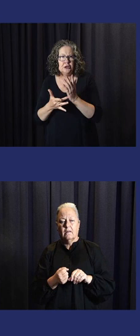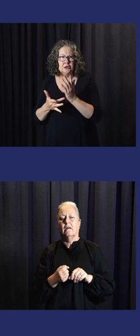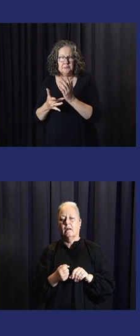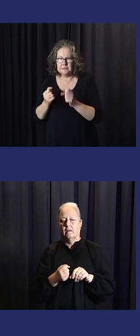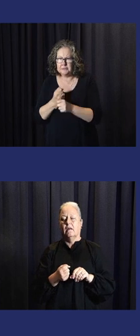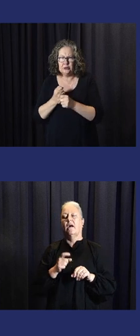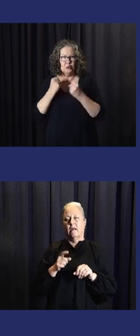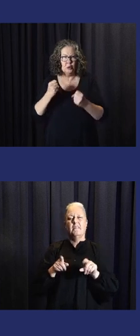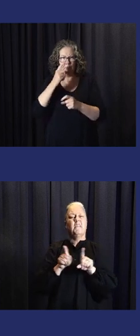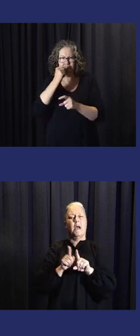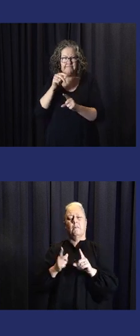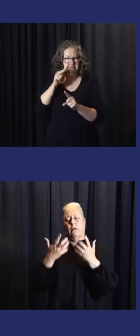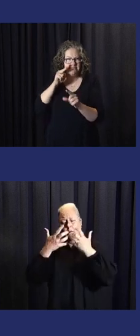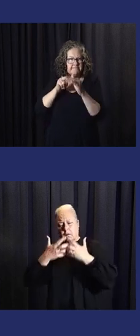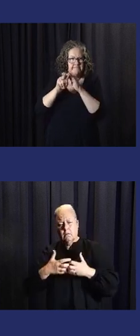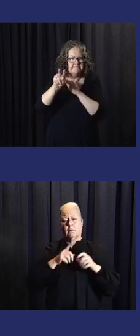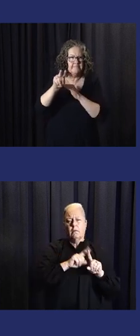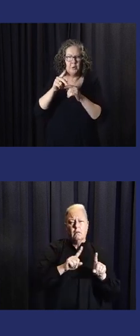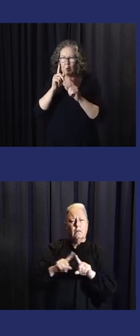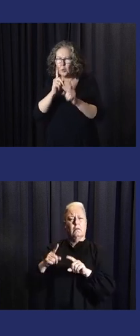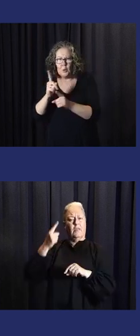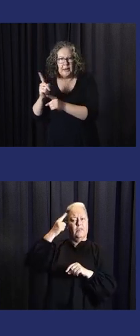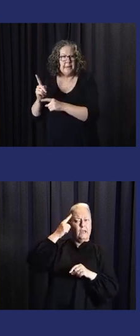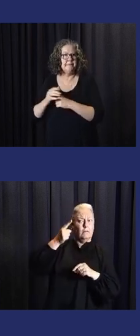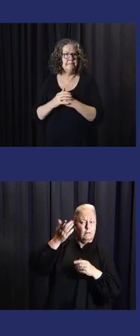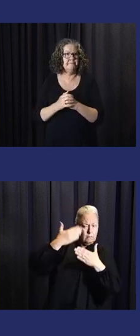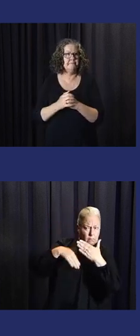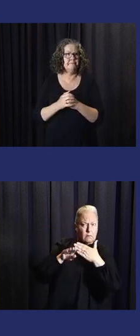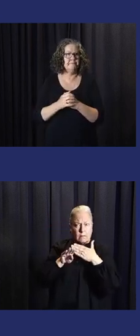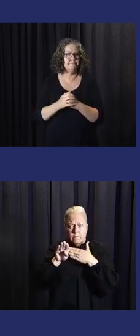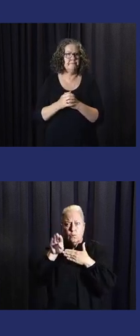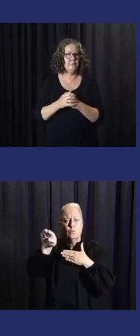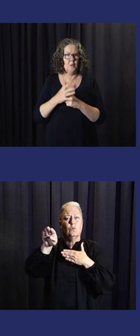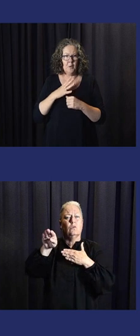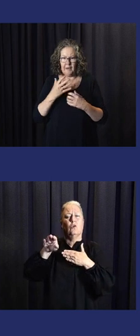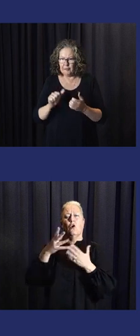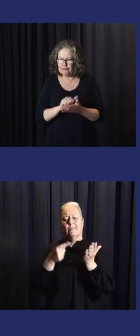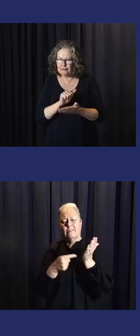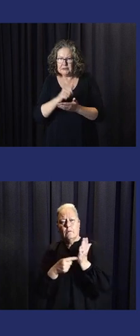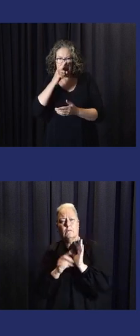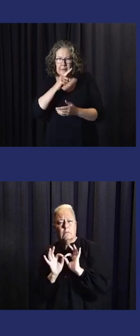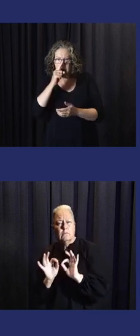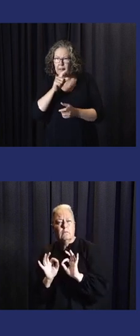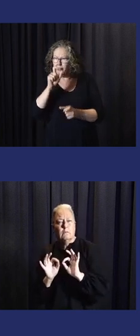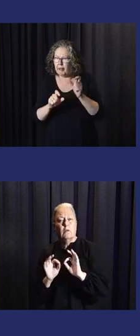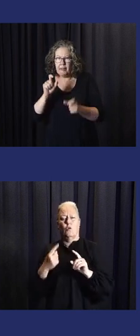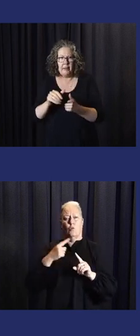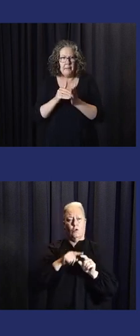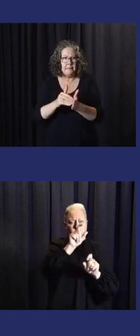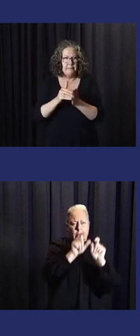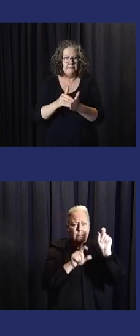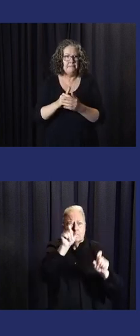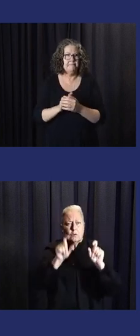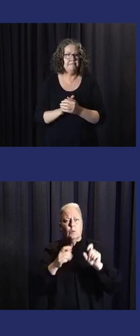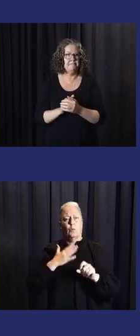the forecasting and warning science and technology and updating disaster risk zoning map and improving